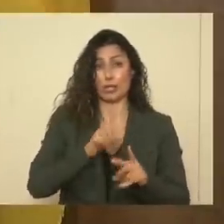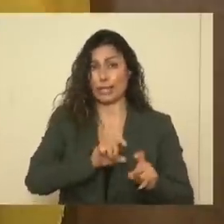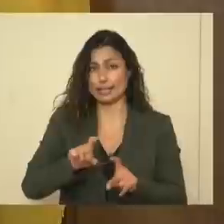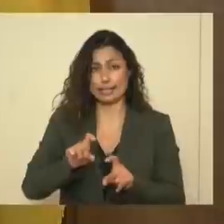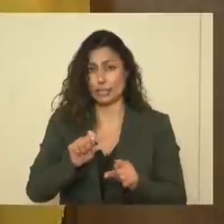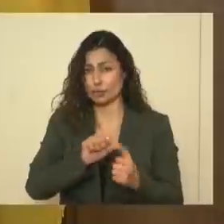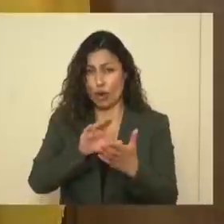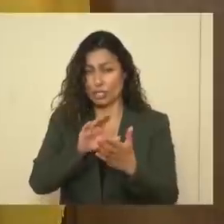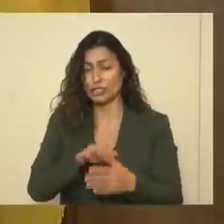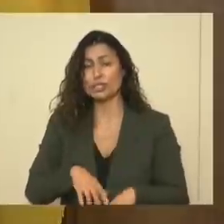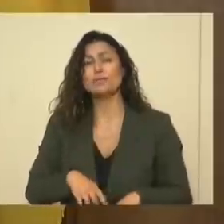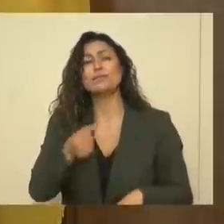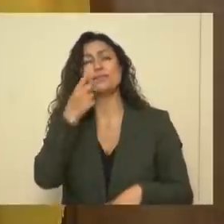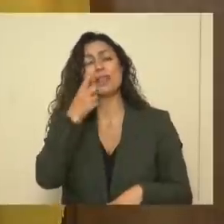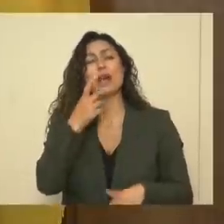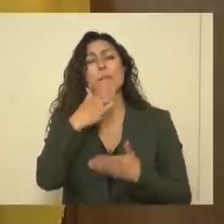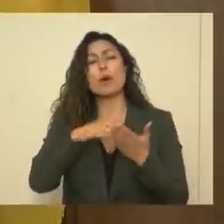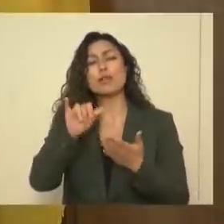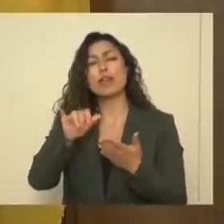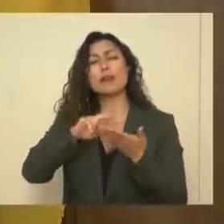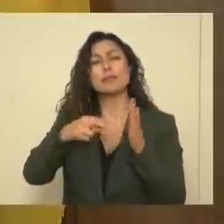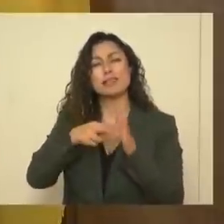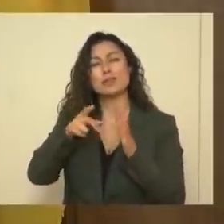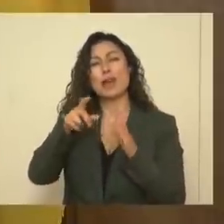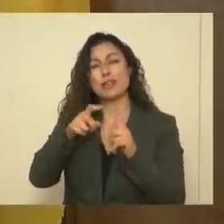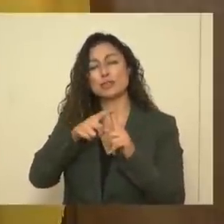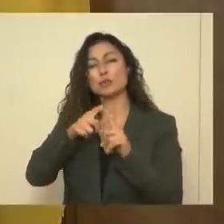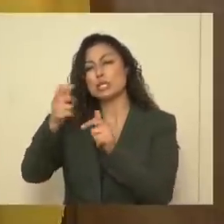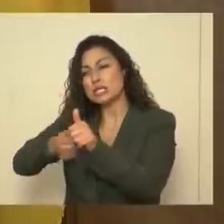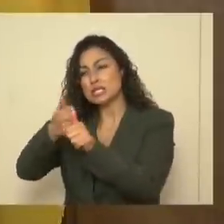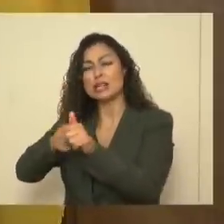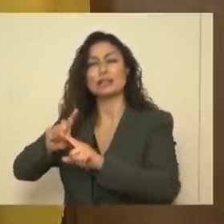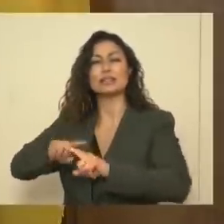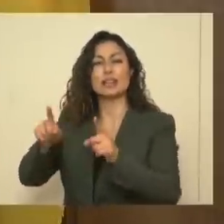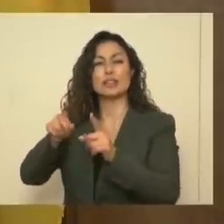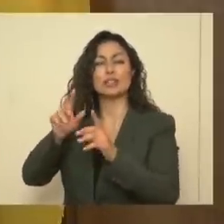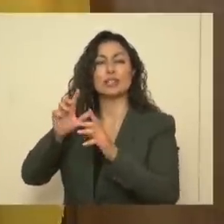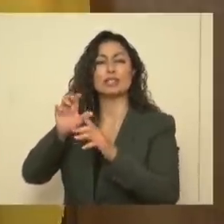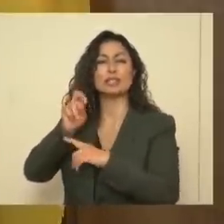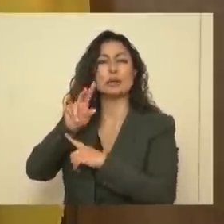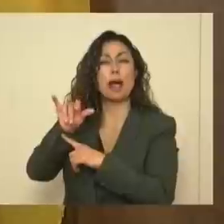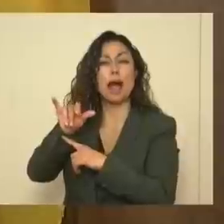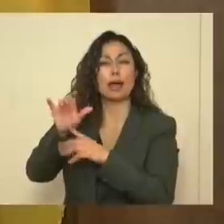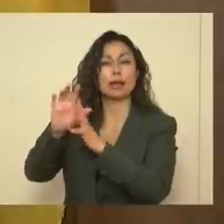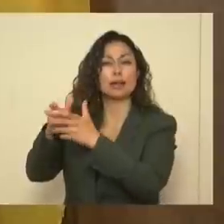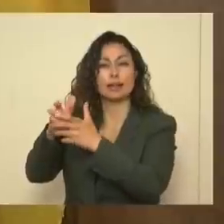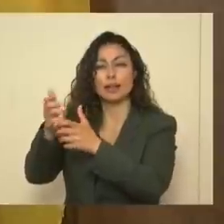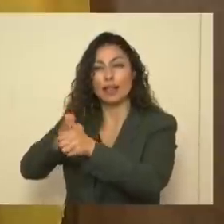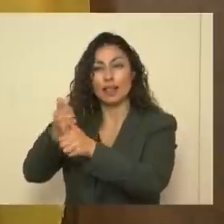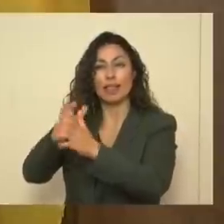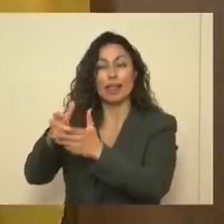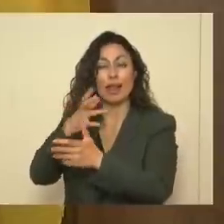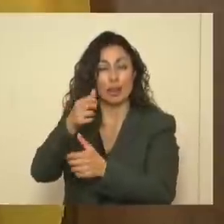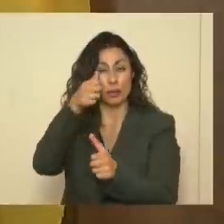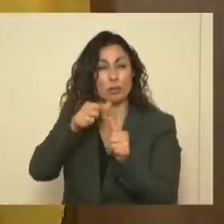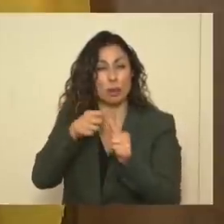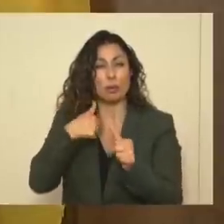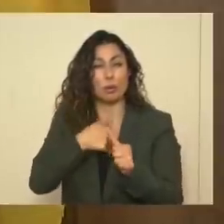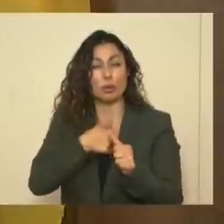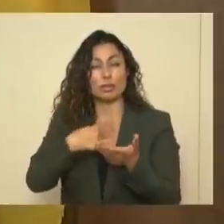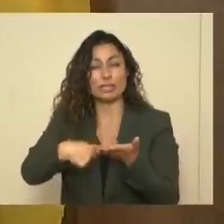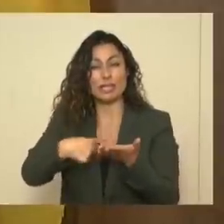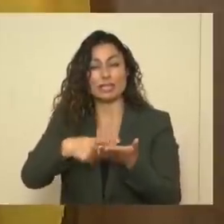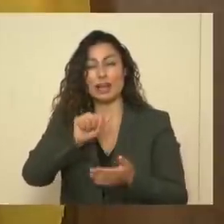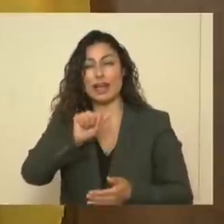strategy. Part of it is you have to then go after a different supply chain. And you might remember that we were interested in doing some antibody